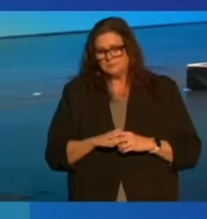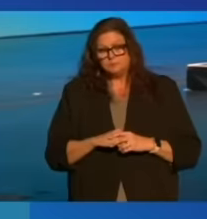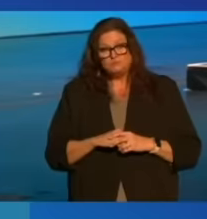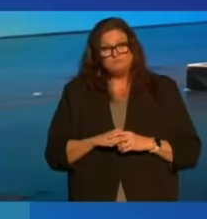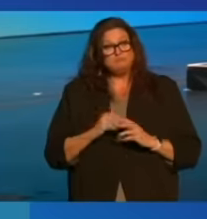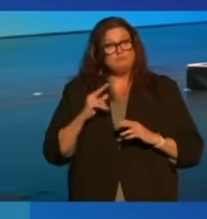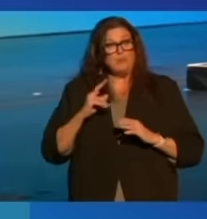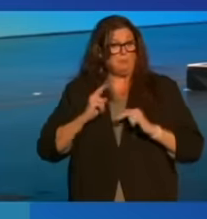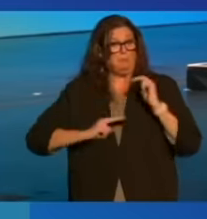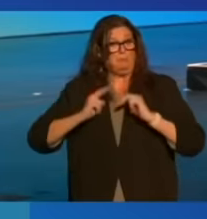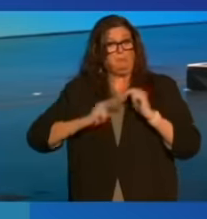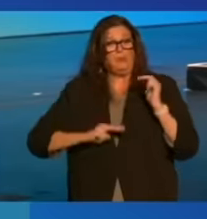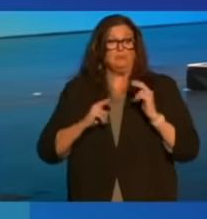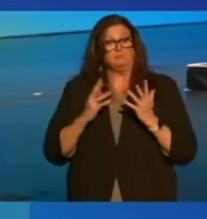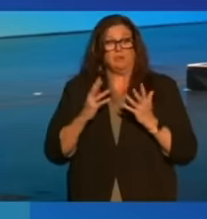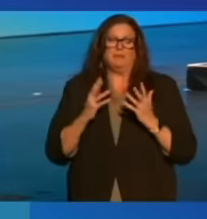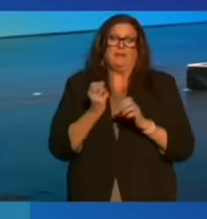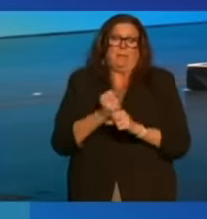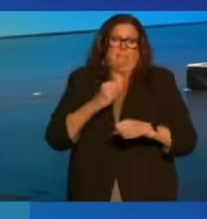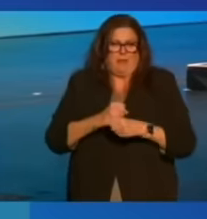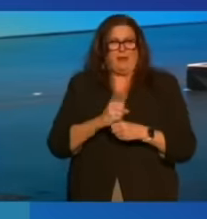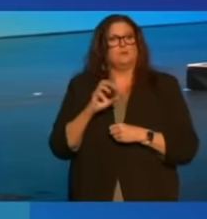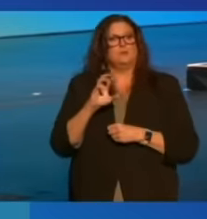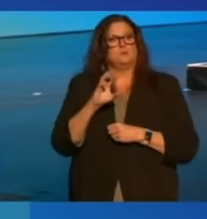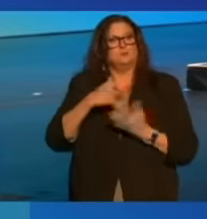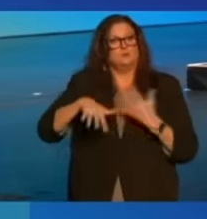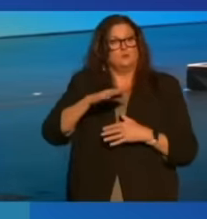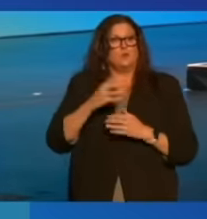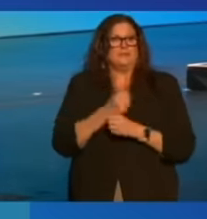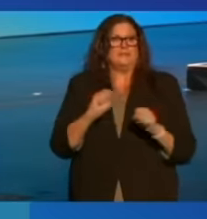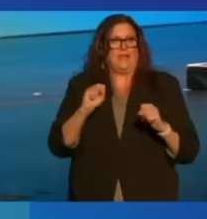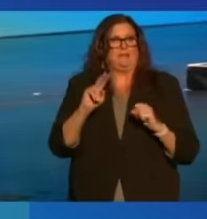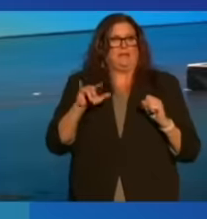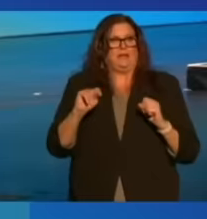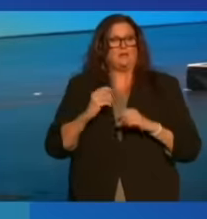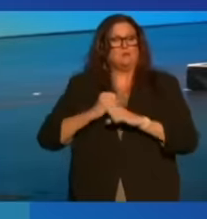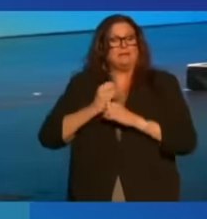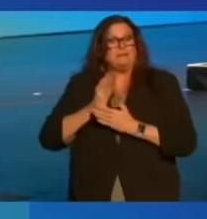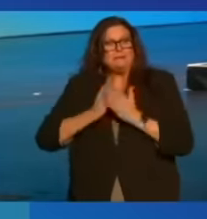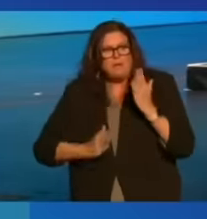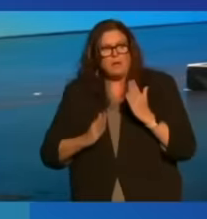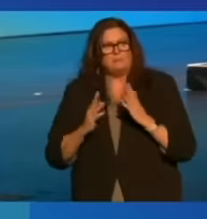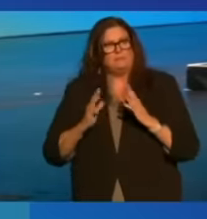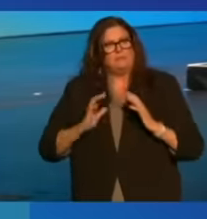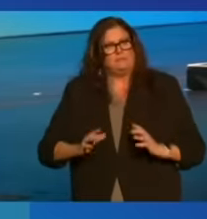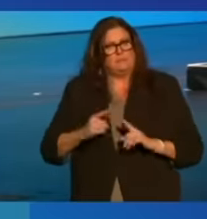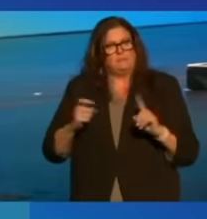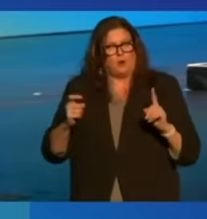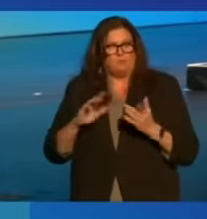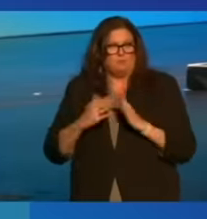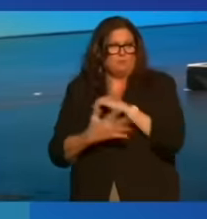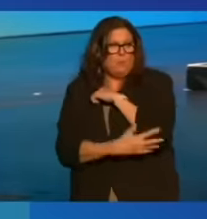They constructed a social safety net to protect at least some of their citizens from destitution.